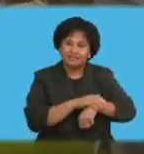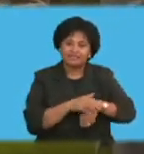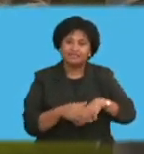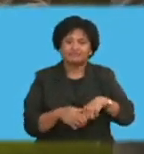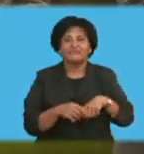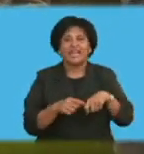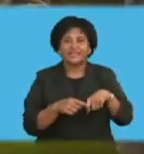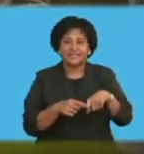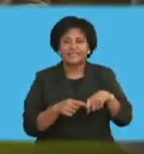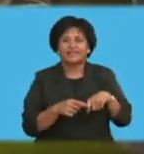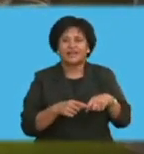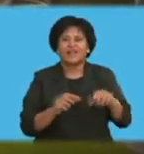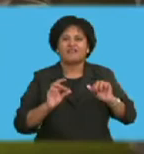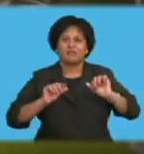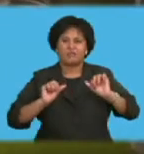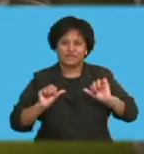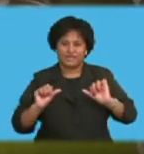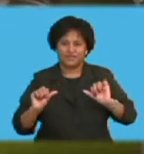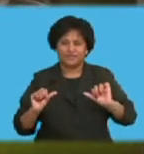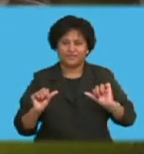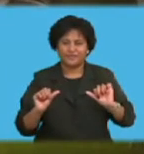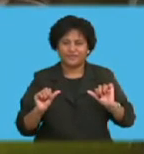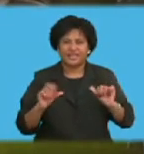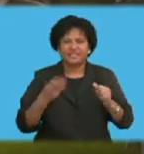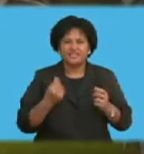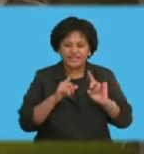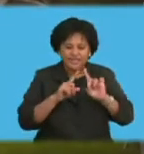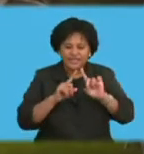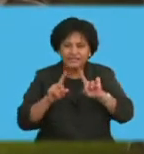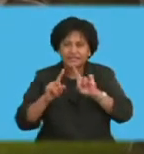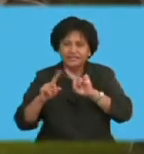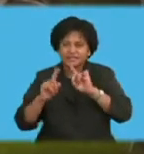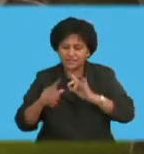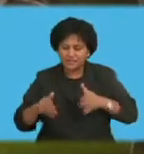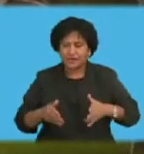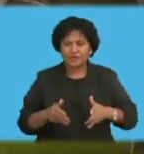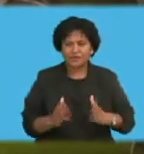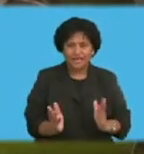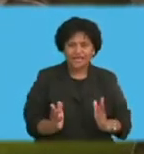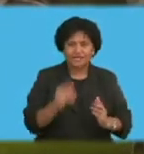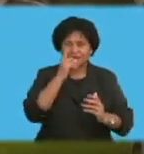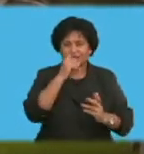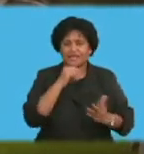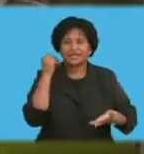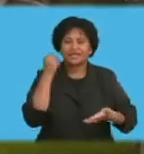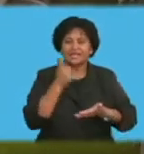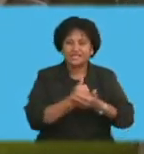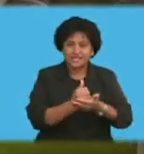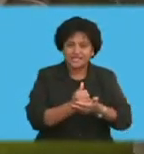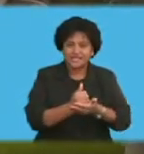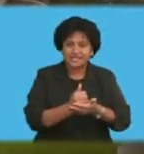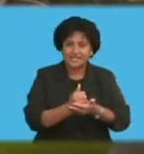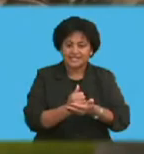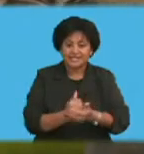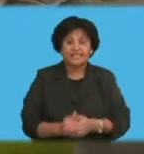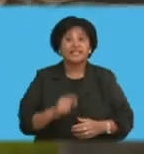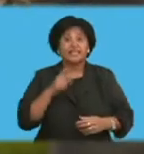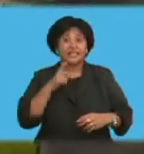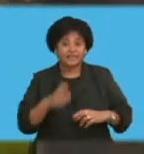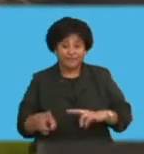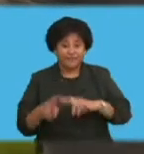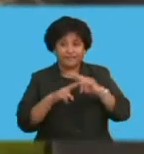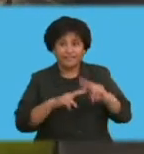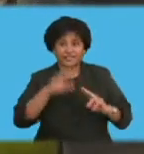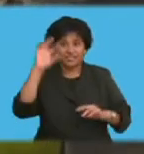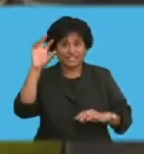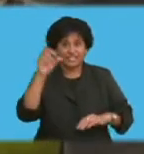only that is applicable. So, it's a combination of ways that we are able to assist. And, of course, if Fiji is successful in its bid,